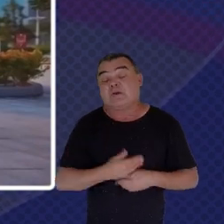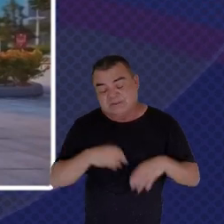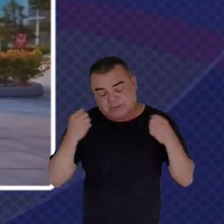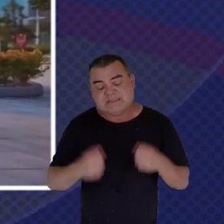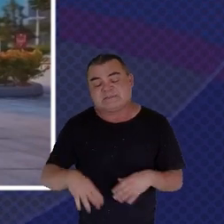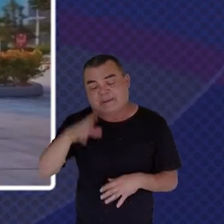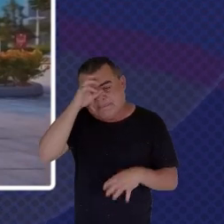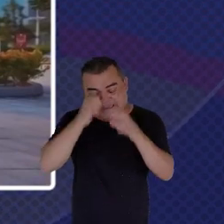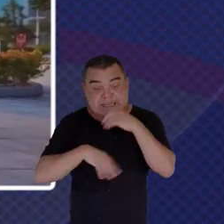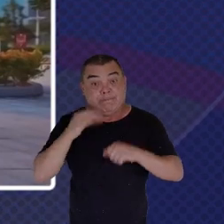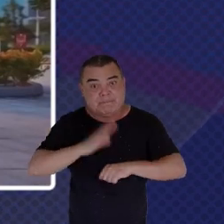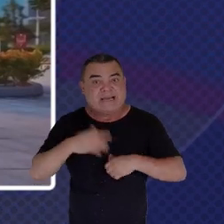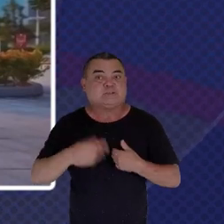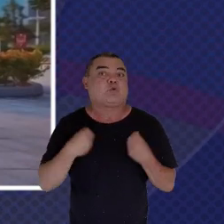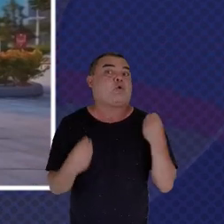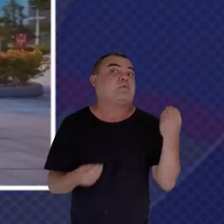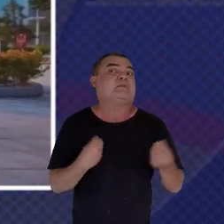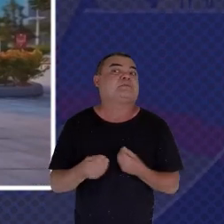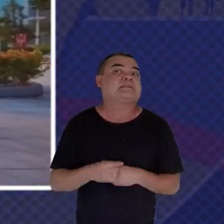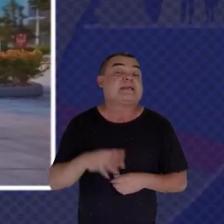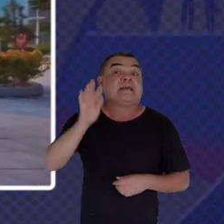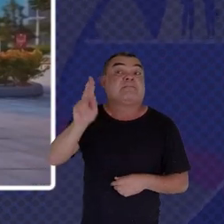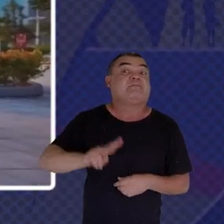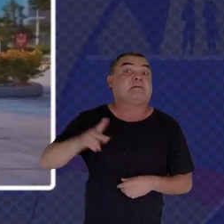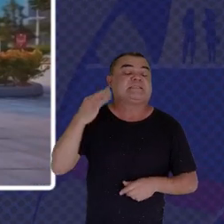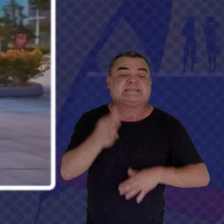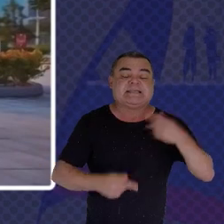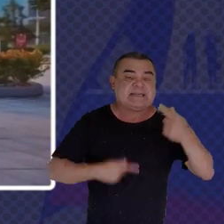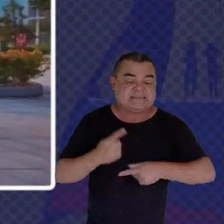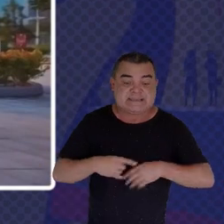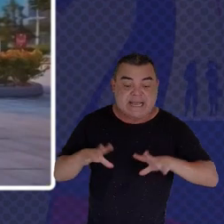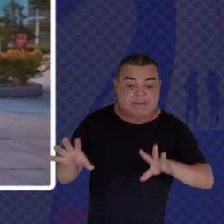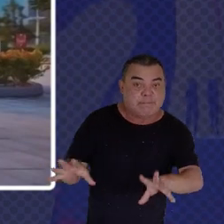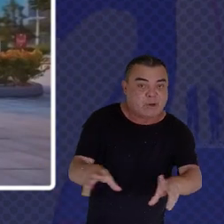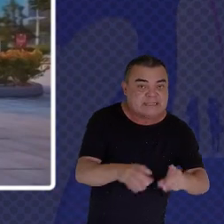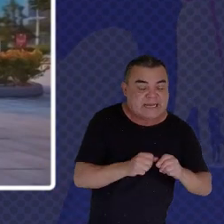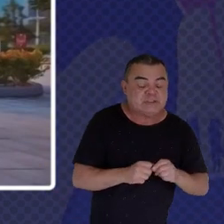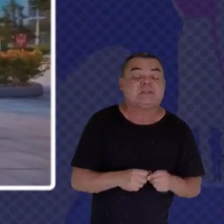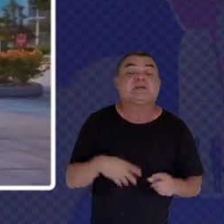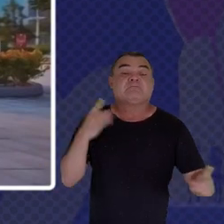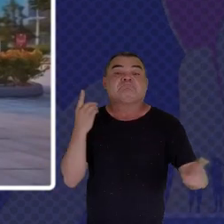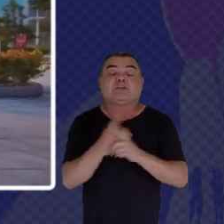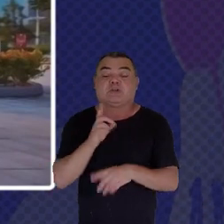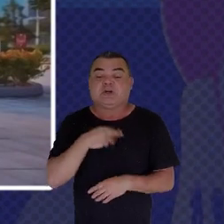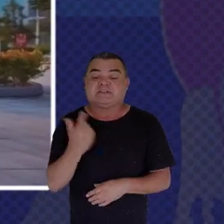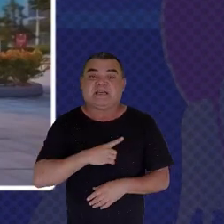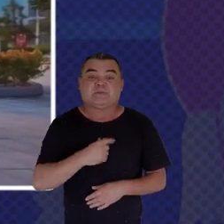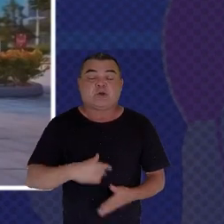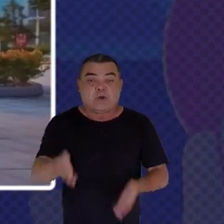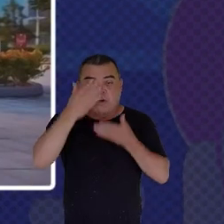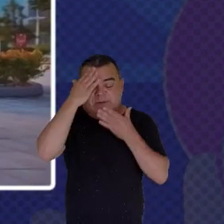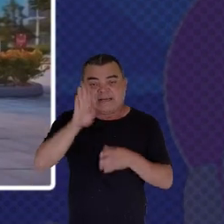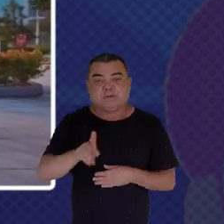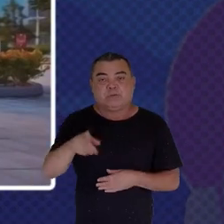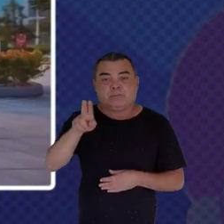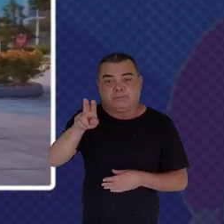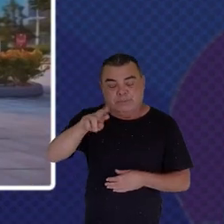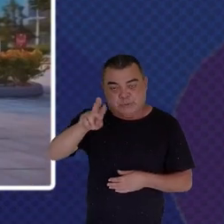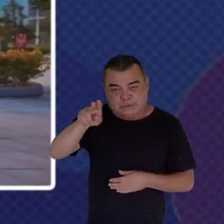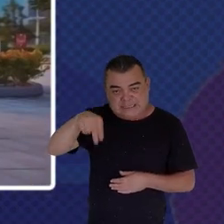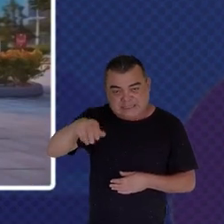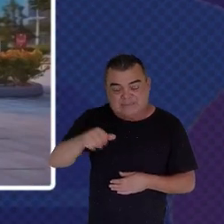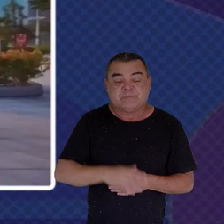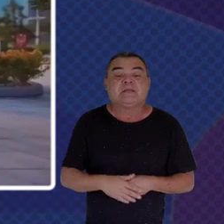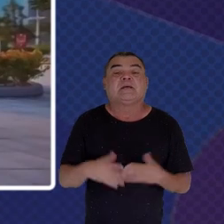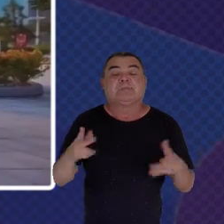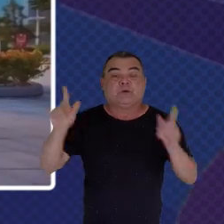Be truly agile In the approaches That we take I'll end there Thank you again Bruna For moderating This panel And I look forward Very much To the discussion Later